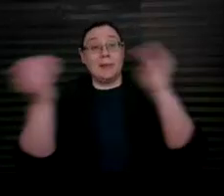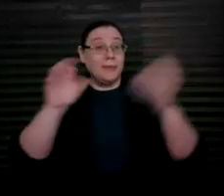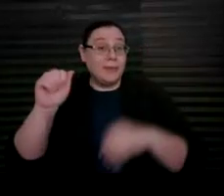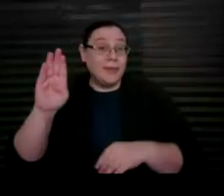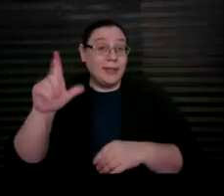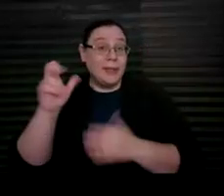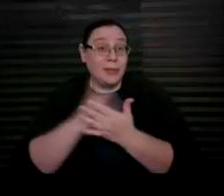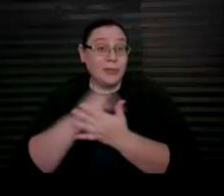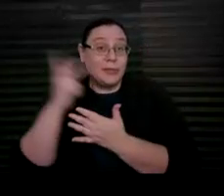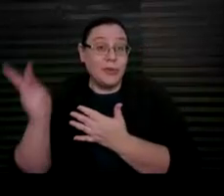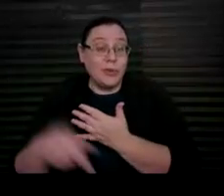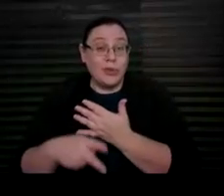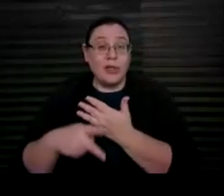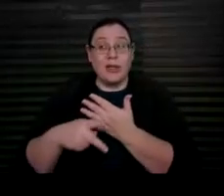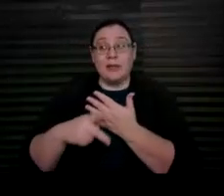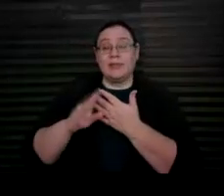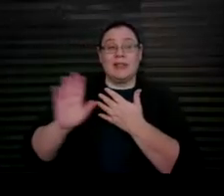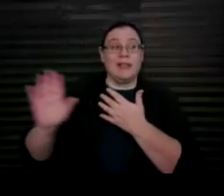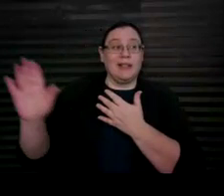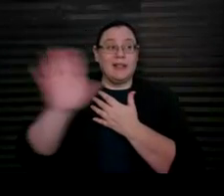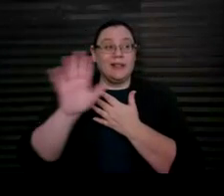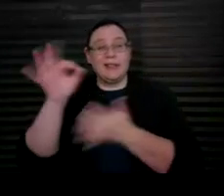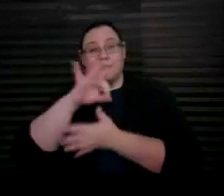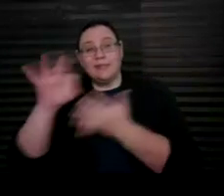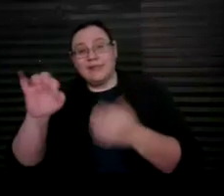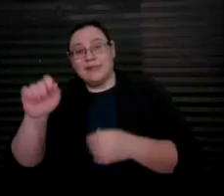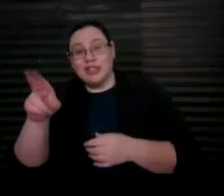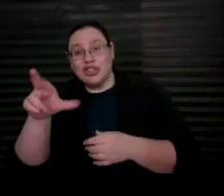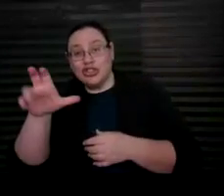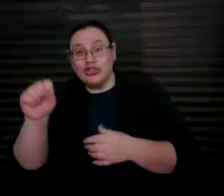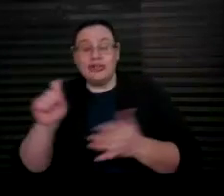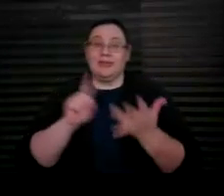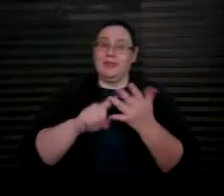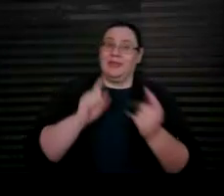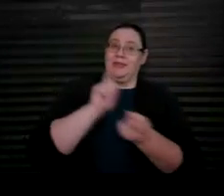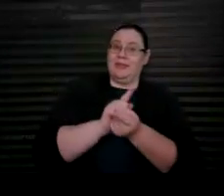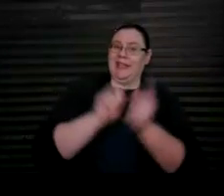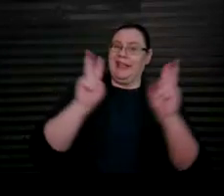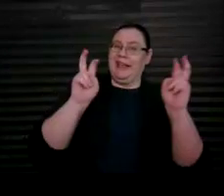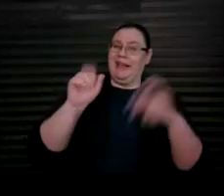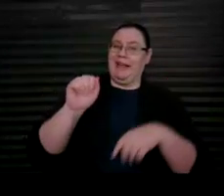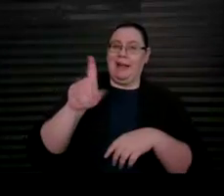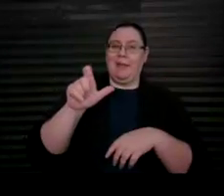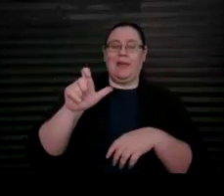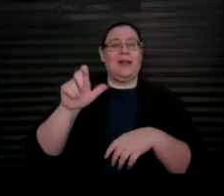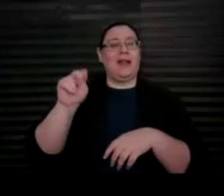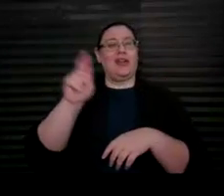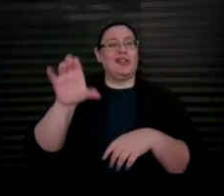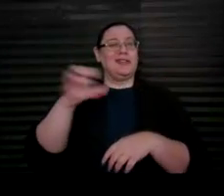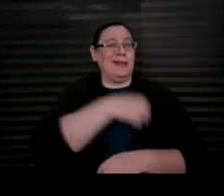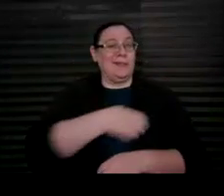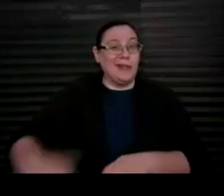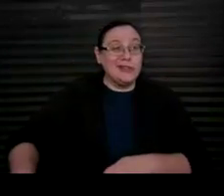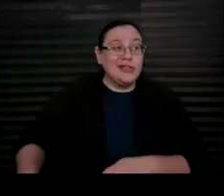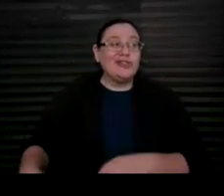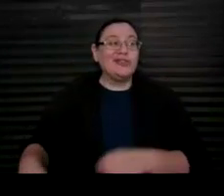programs and their features. You can meet our ABLE NRC ambassadors. There's